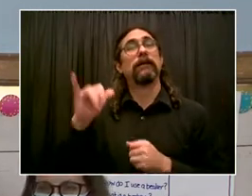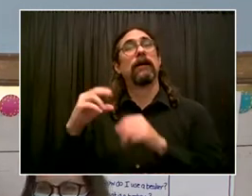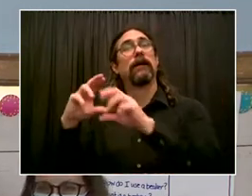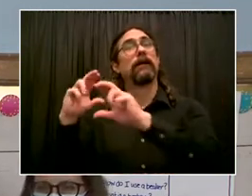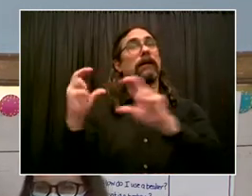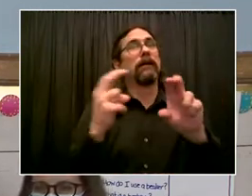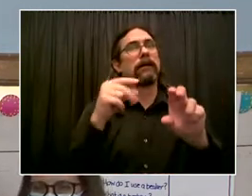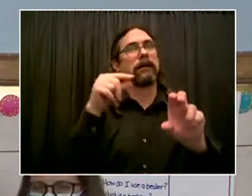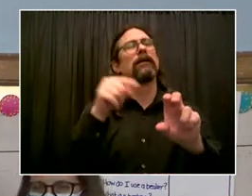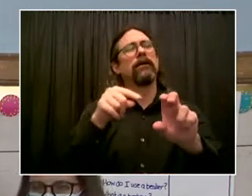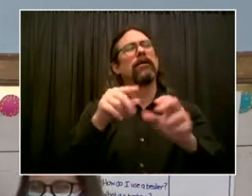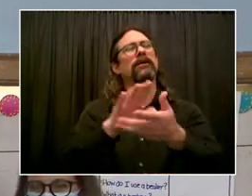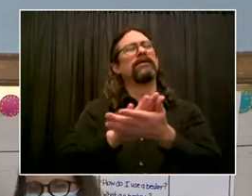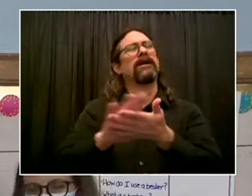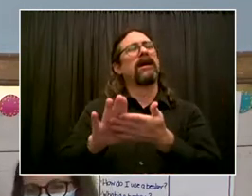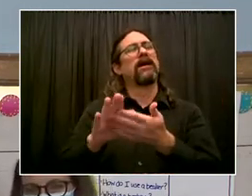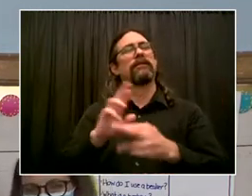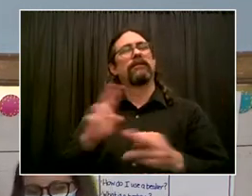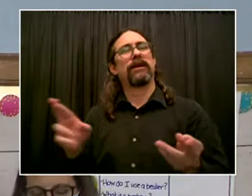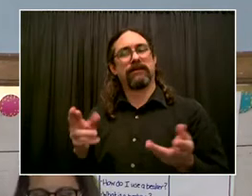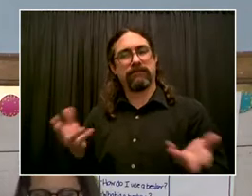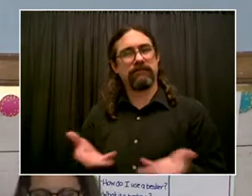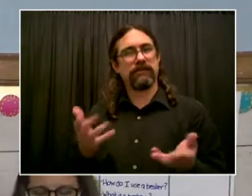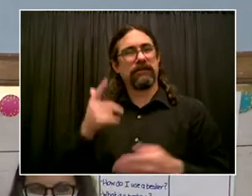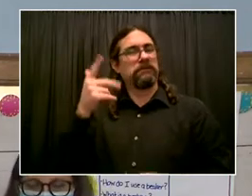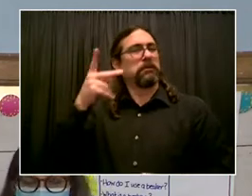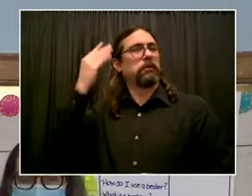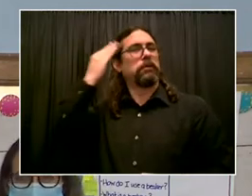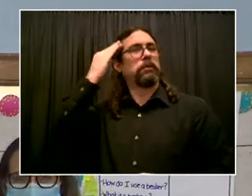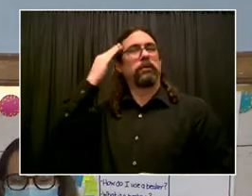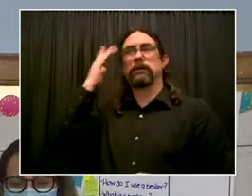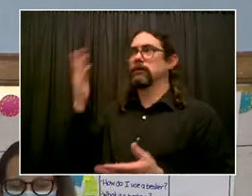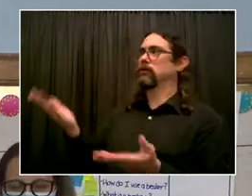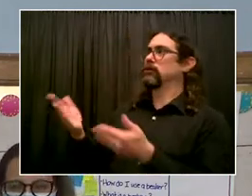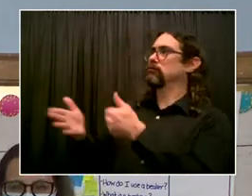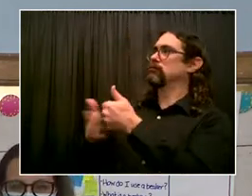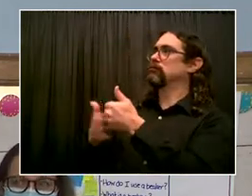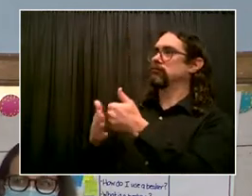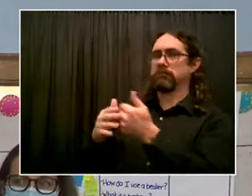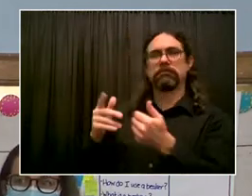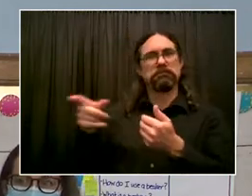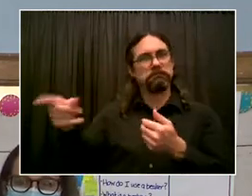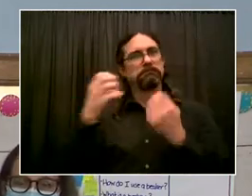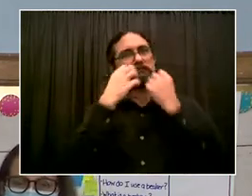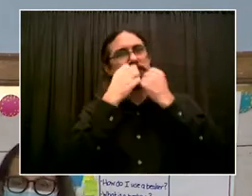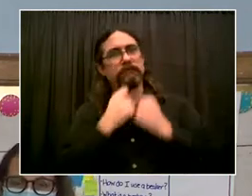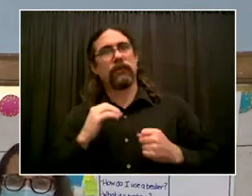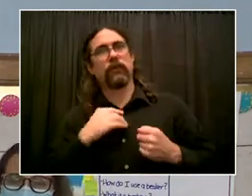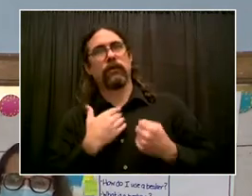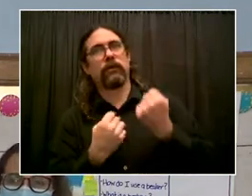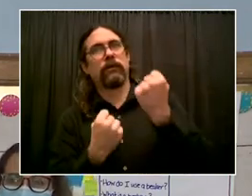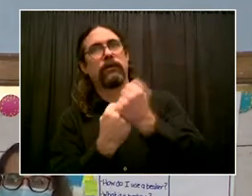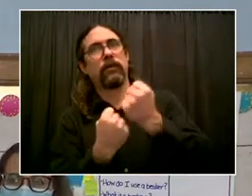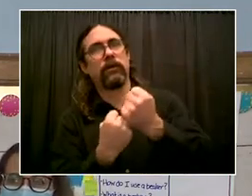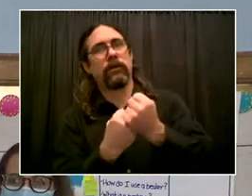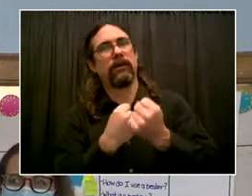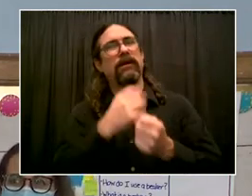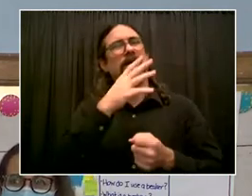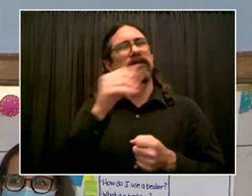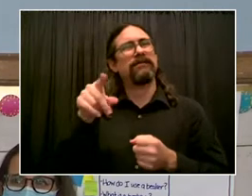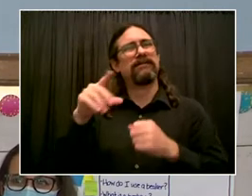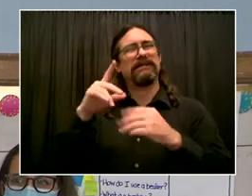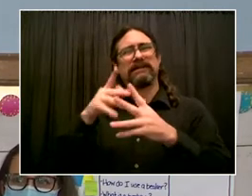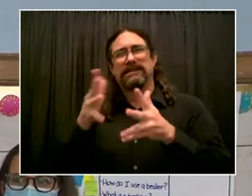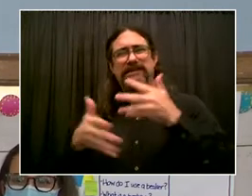able to get themselves and their children vaccinated or not. So we're so excited that this program is going to continue.